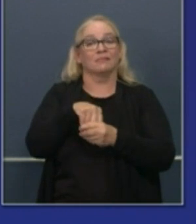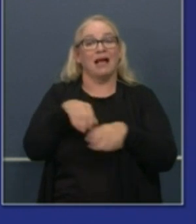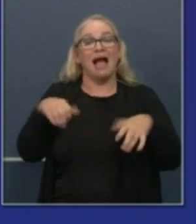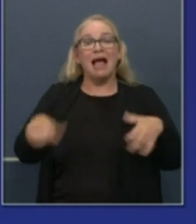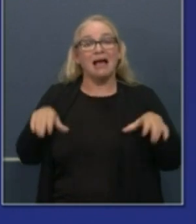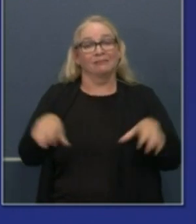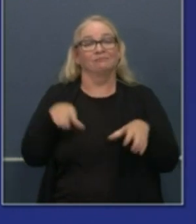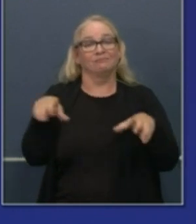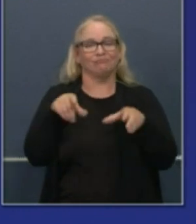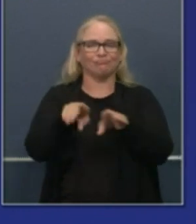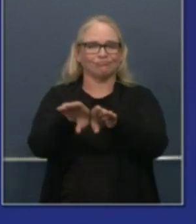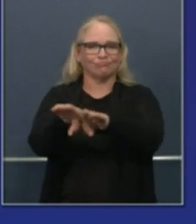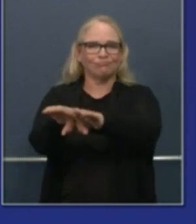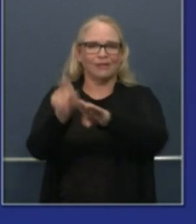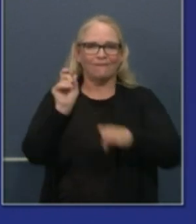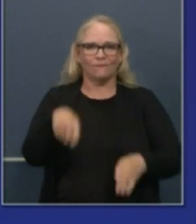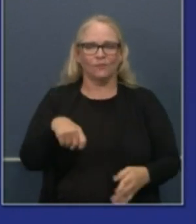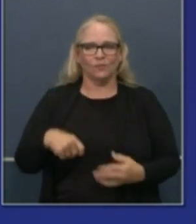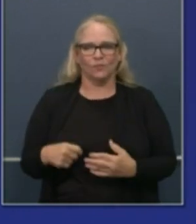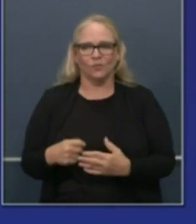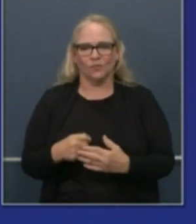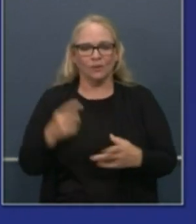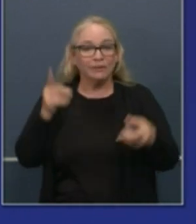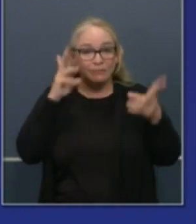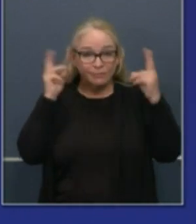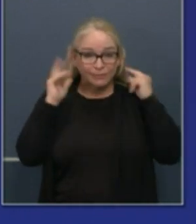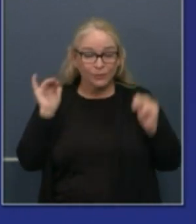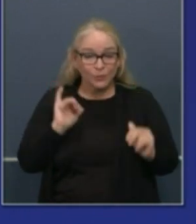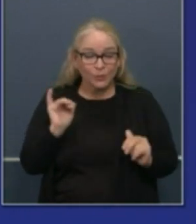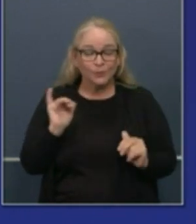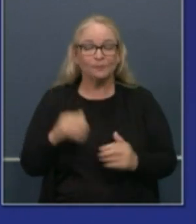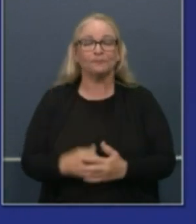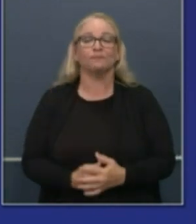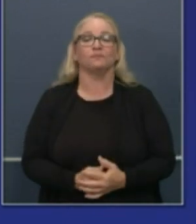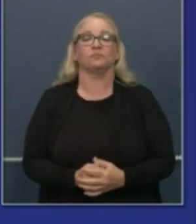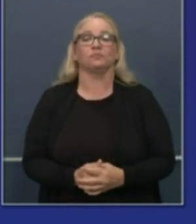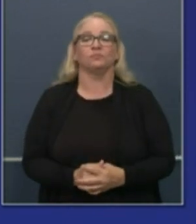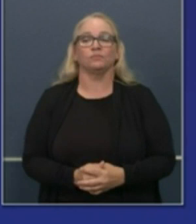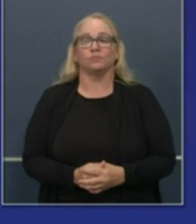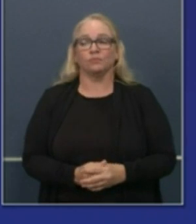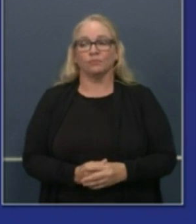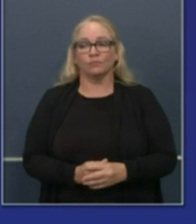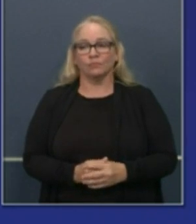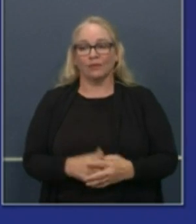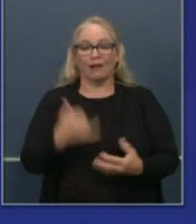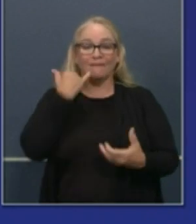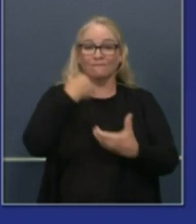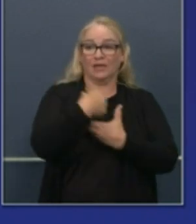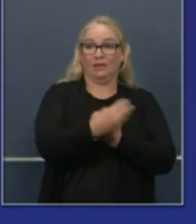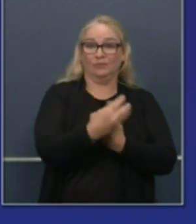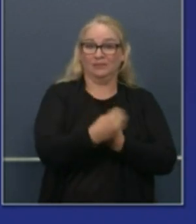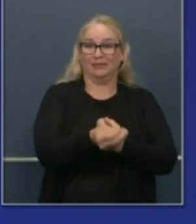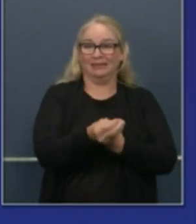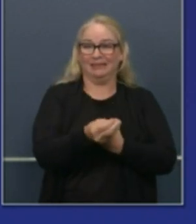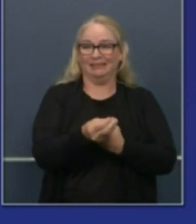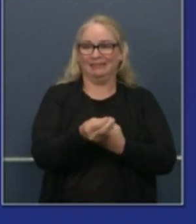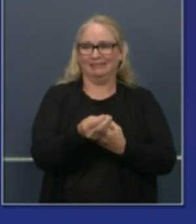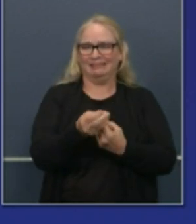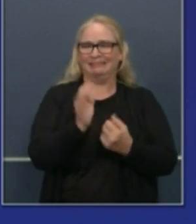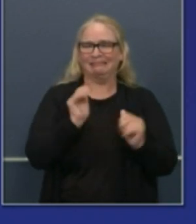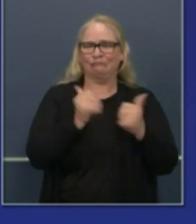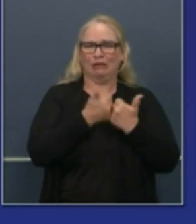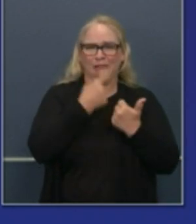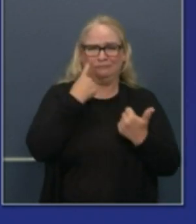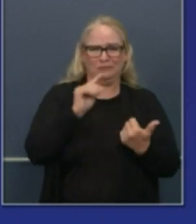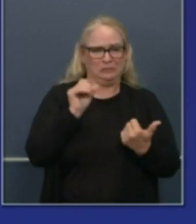for barbershops and the likes to be able to do their work outdoors. Turned out that was more challenging than it may